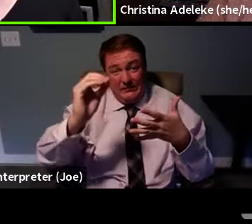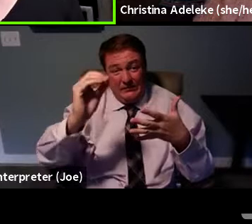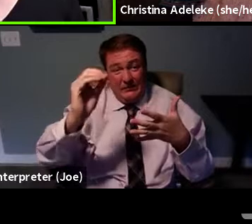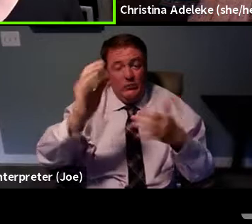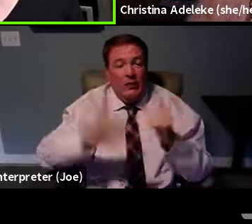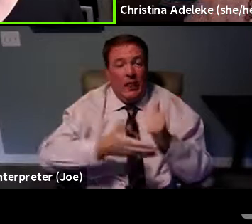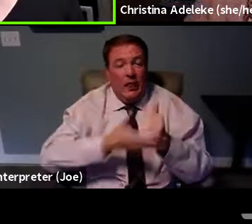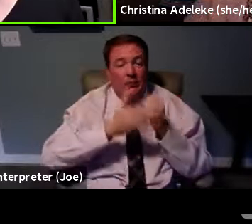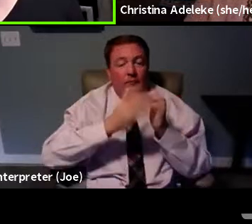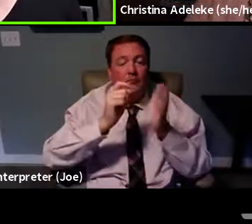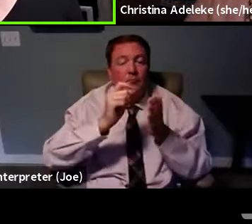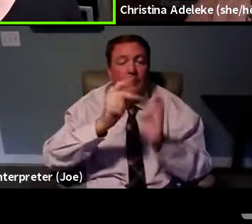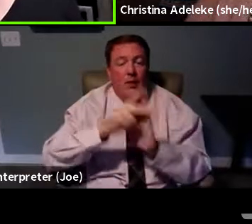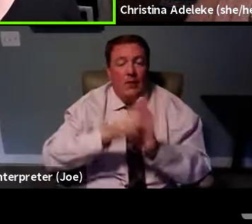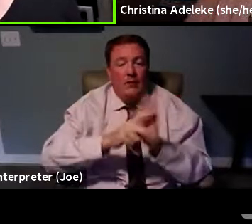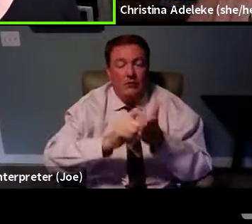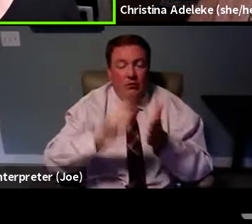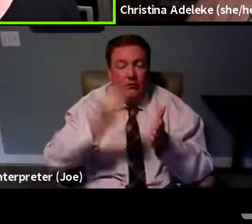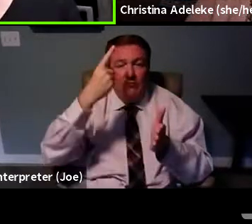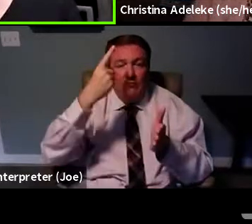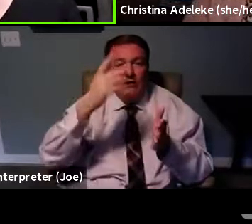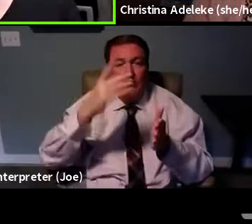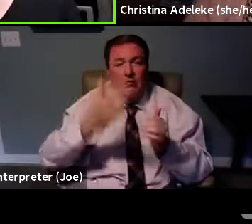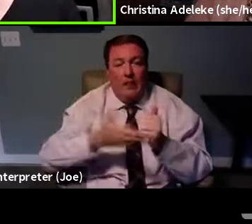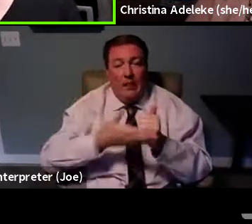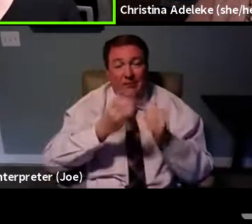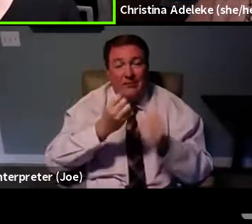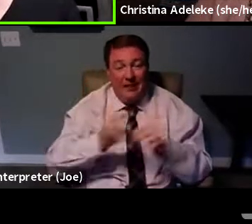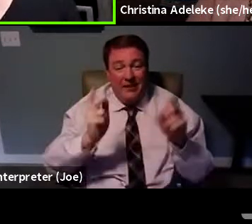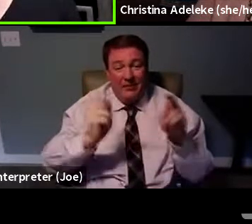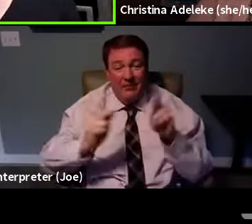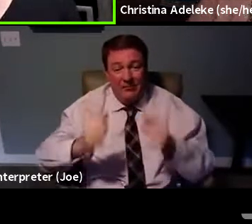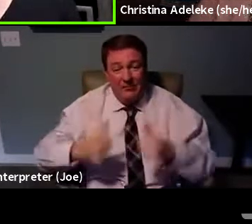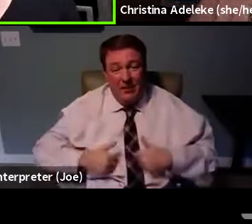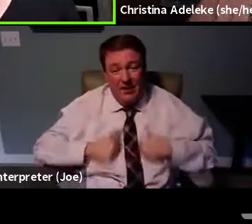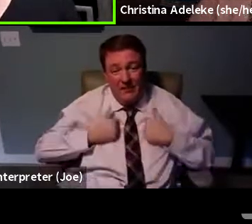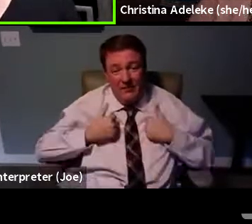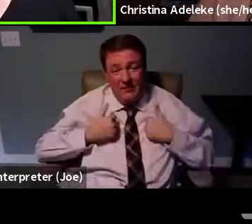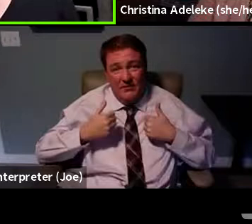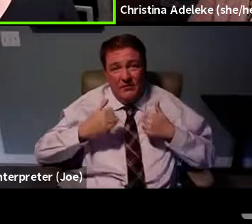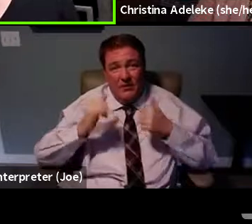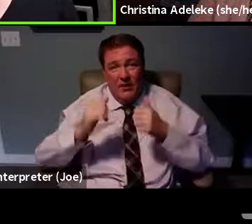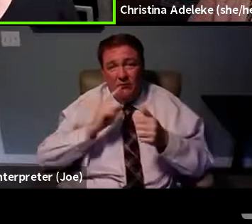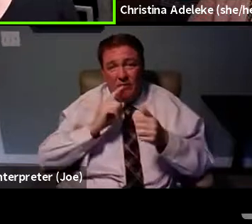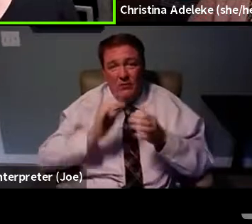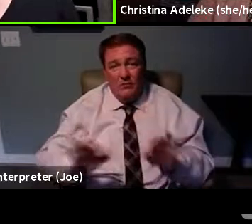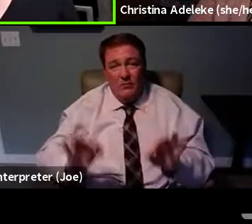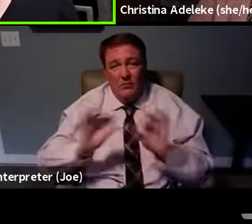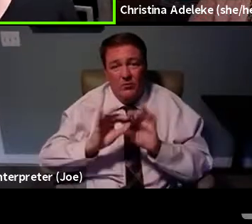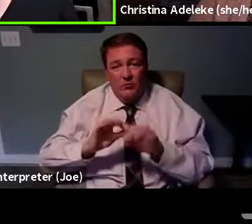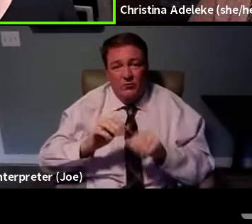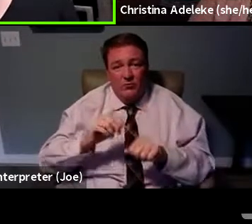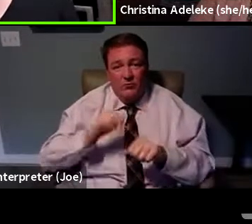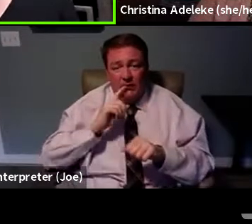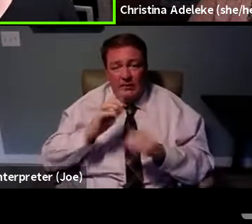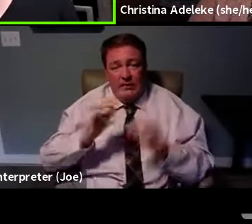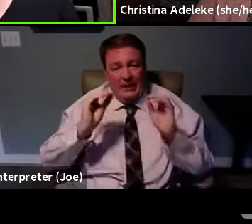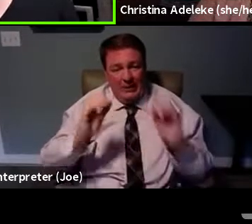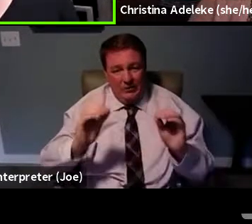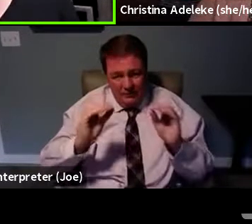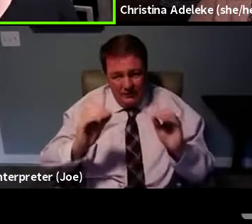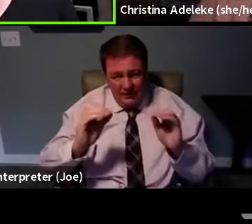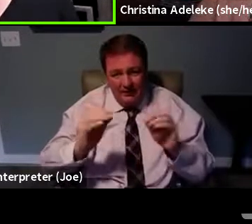you know, and just people generally. So, I think, you know, that's really important is being able to educate